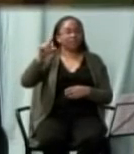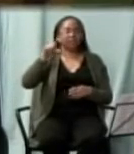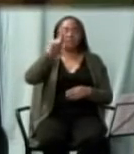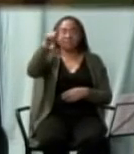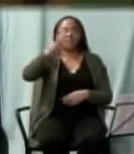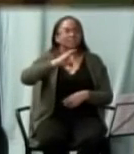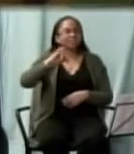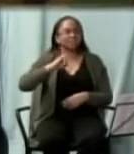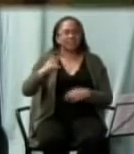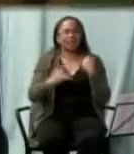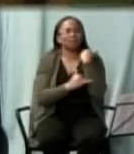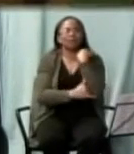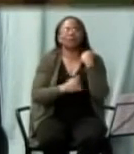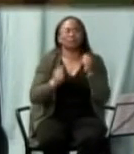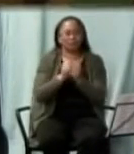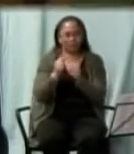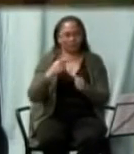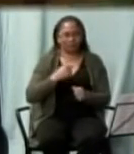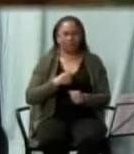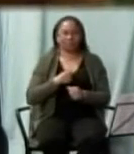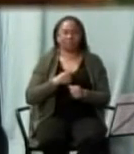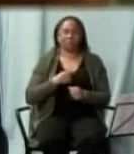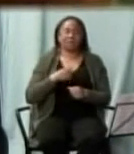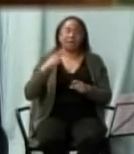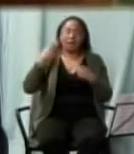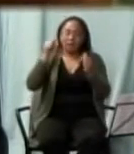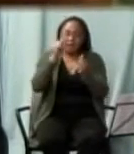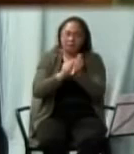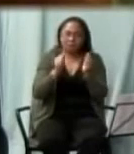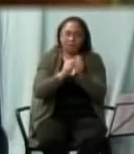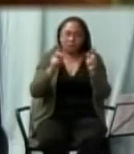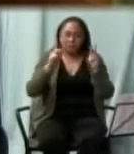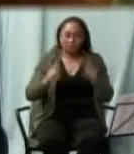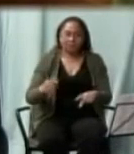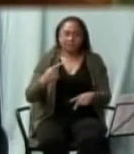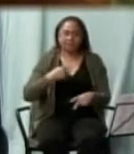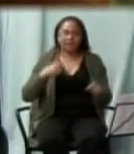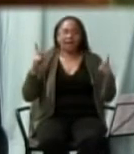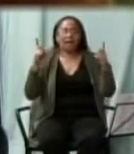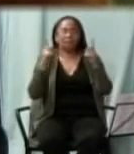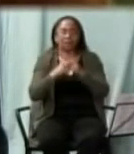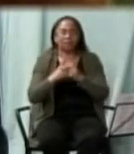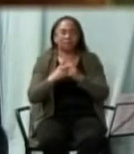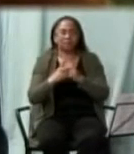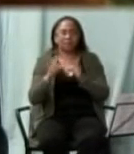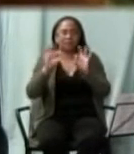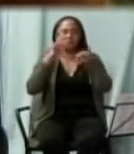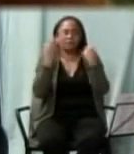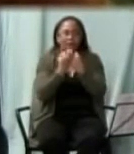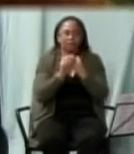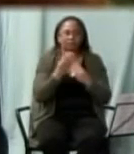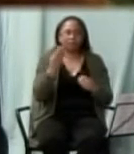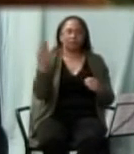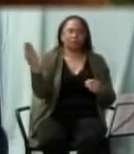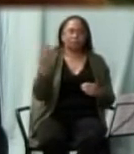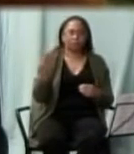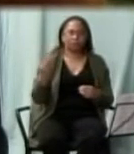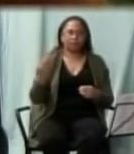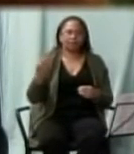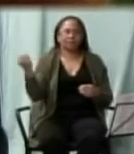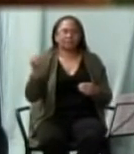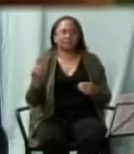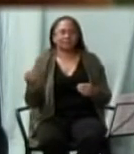this village every person I met was either brother or sister to Tiger